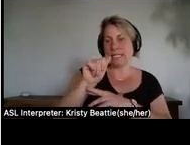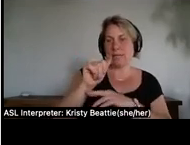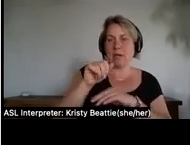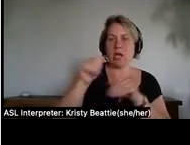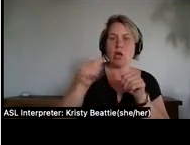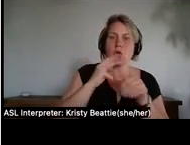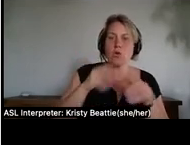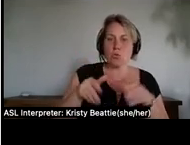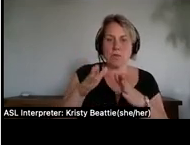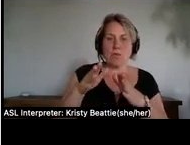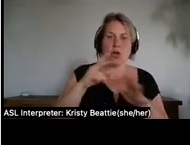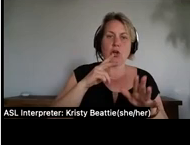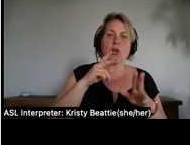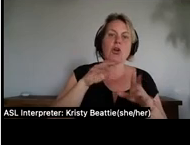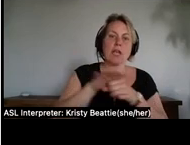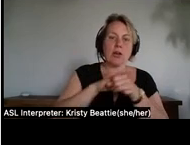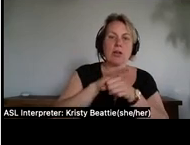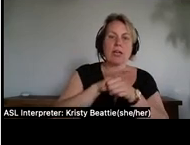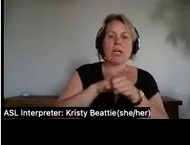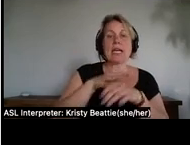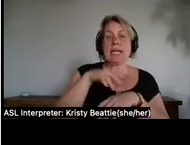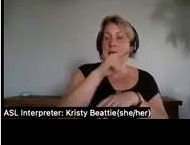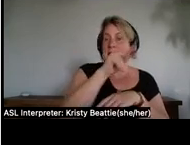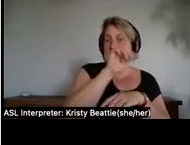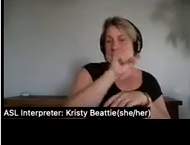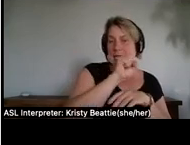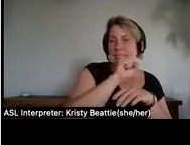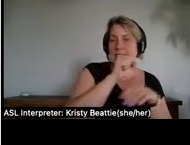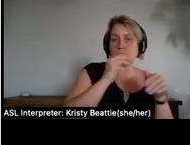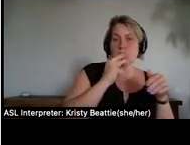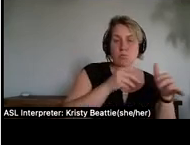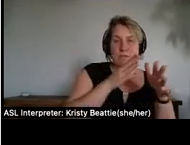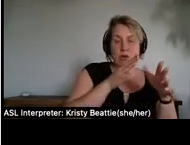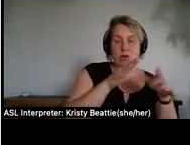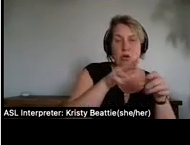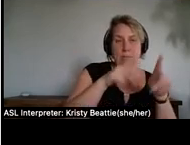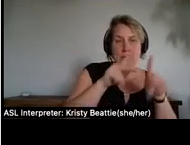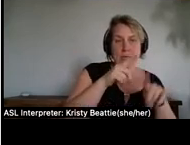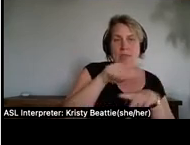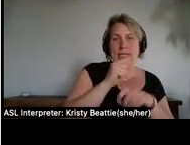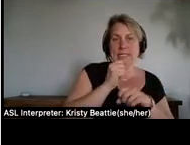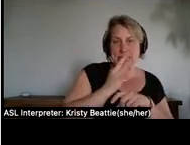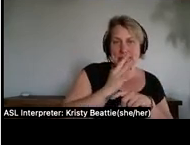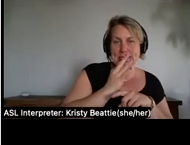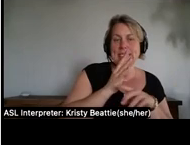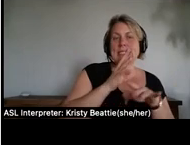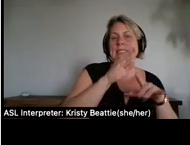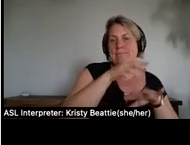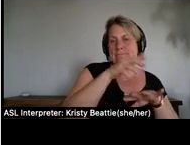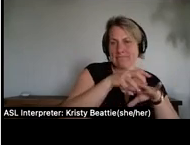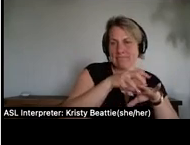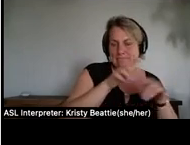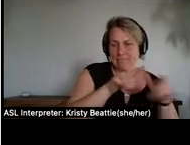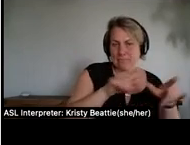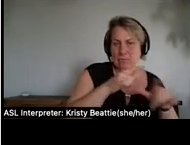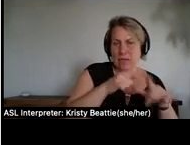nas river to the niska people and they speak some alia and then you travel up the